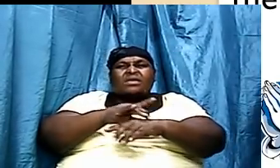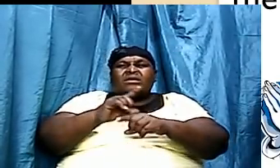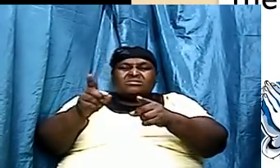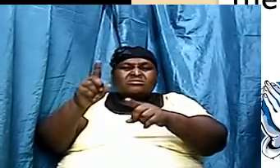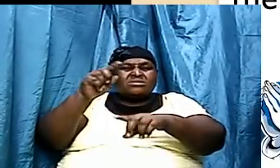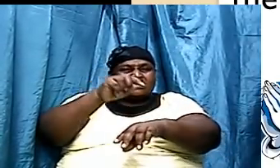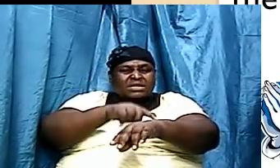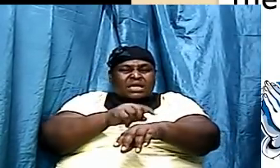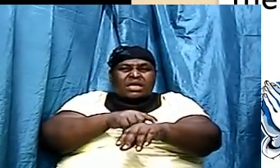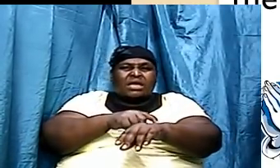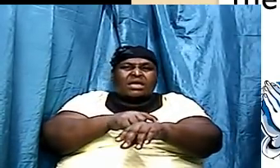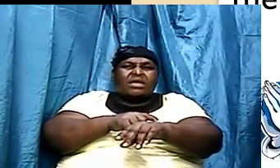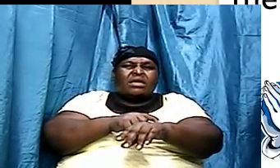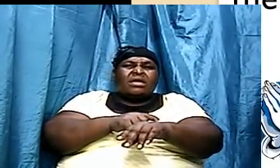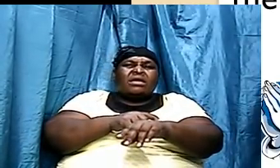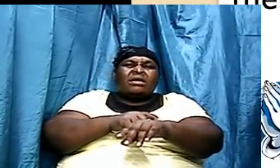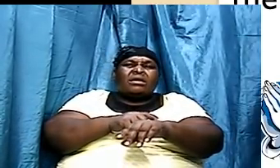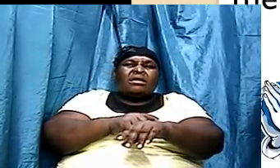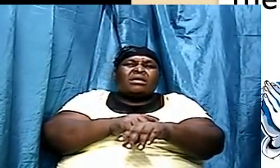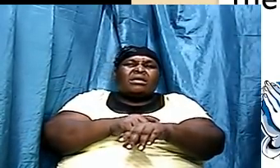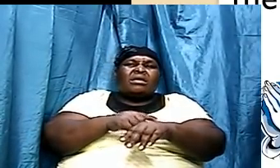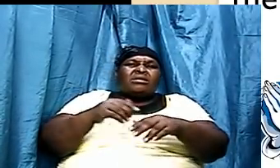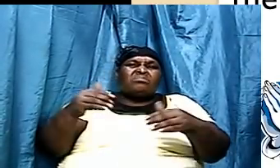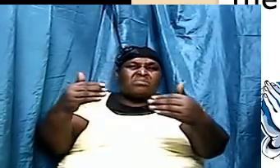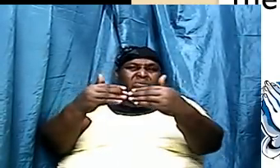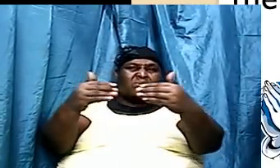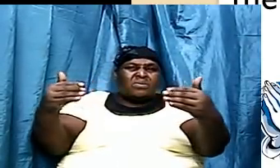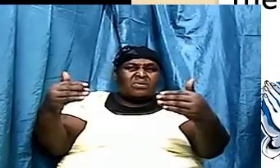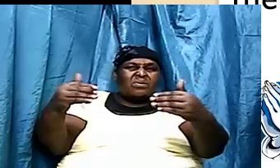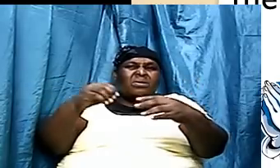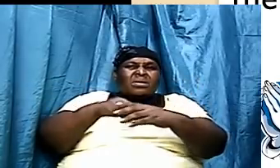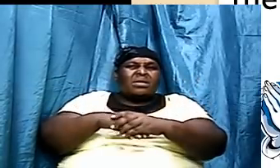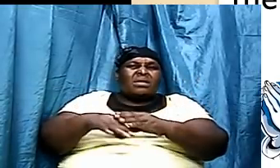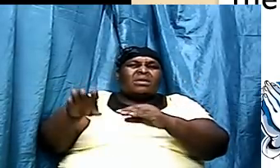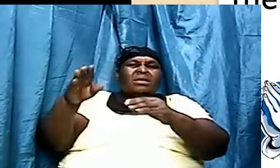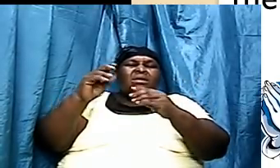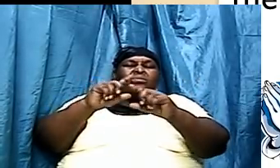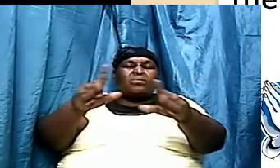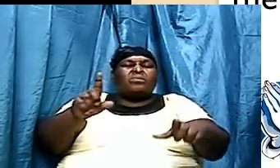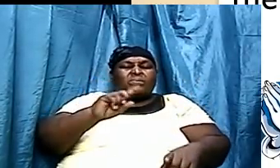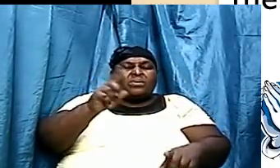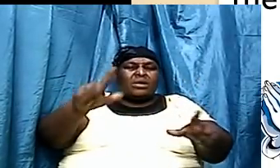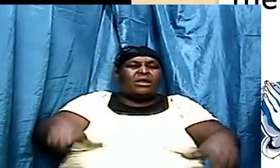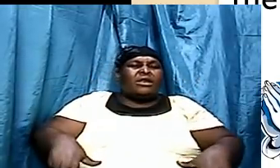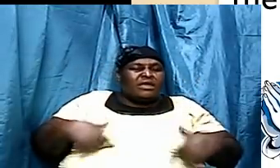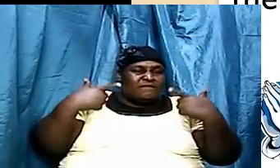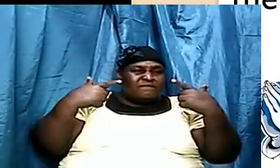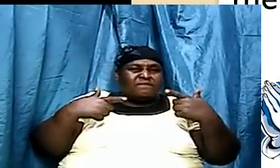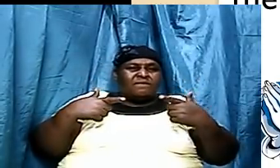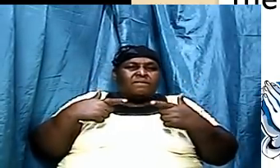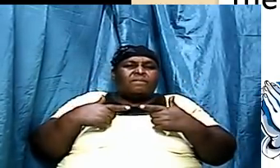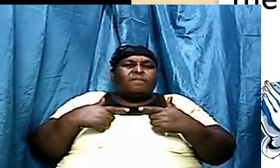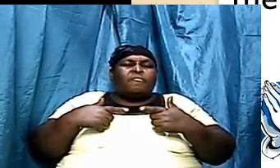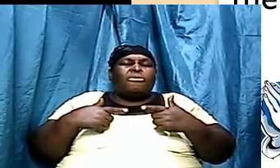times before appointed, and the bounds of their hermitation. I